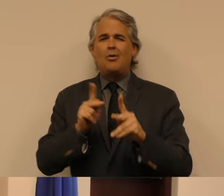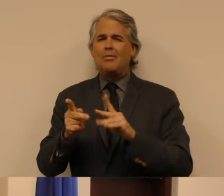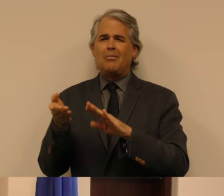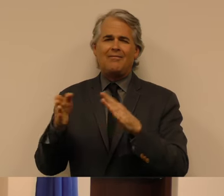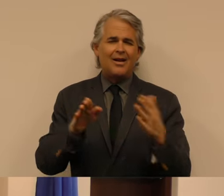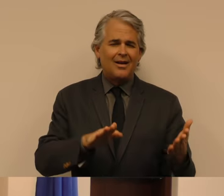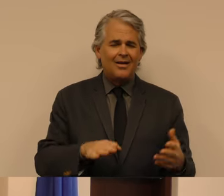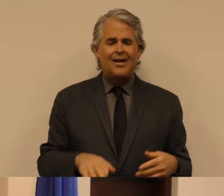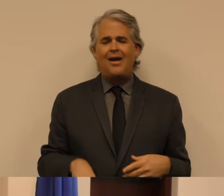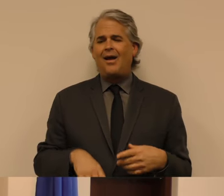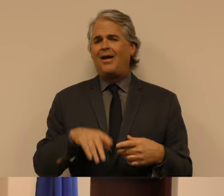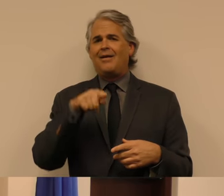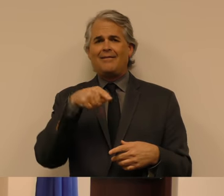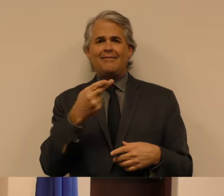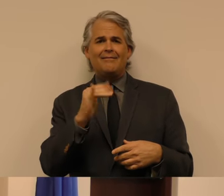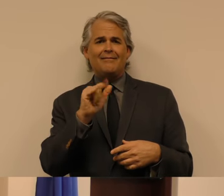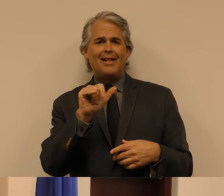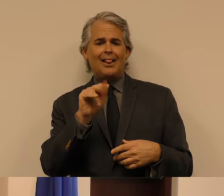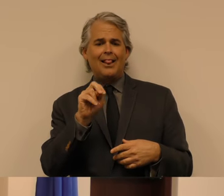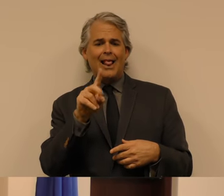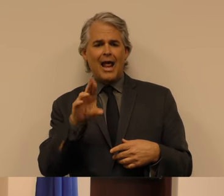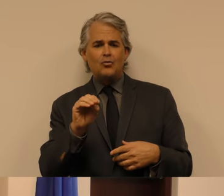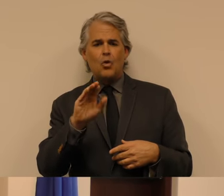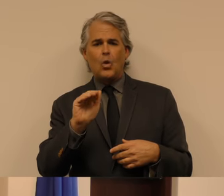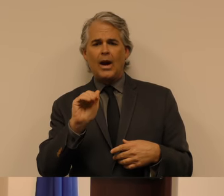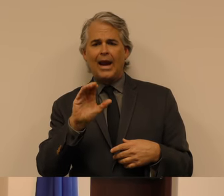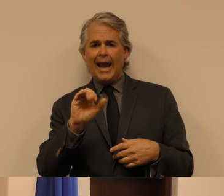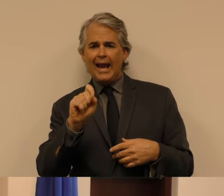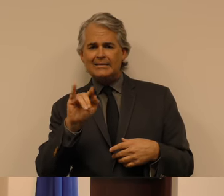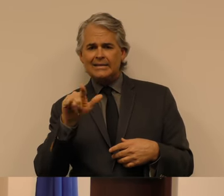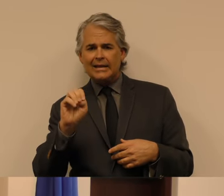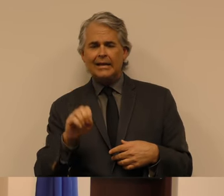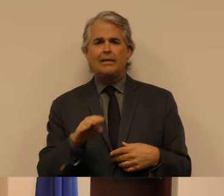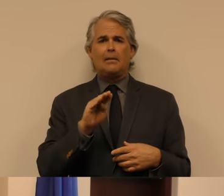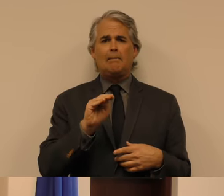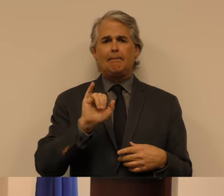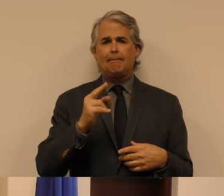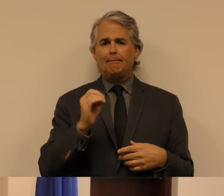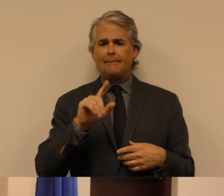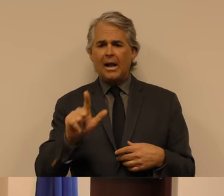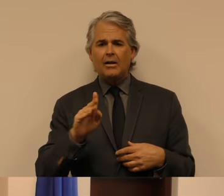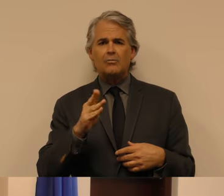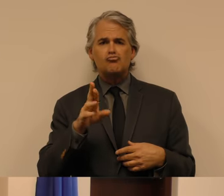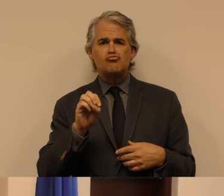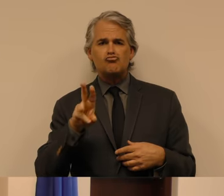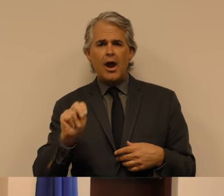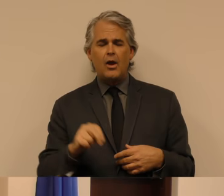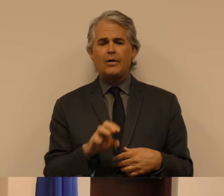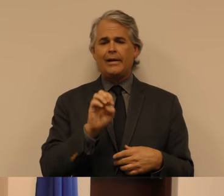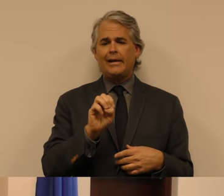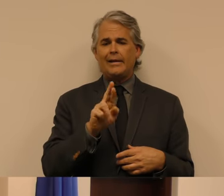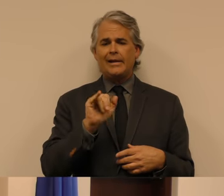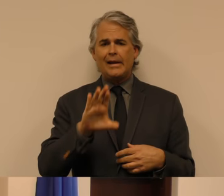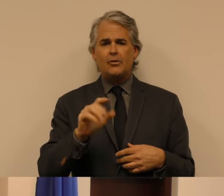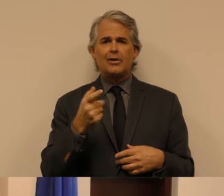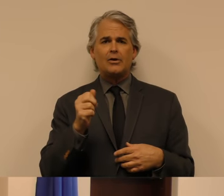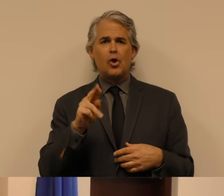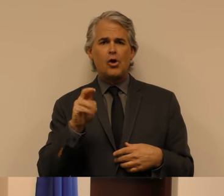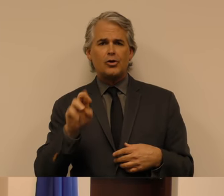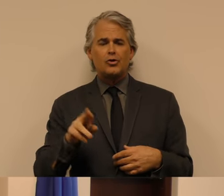The names Philandro Castile, Michael Brown, Eric Garner, Tamir Rice,